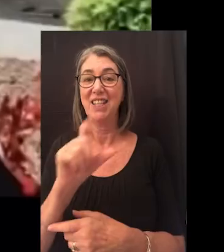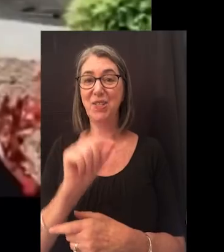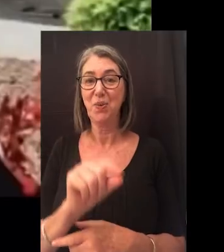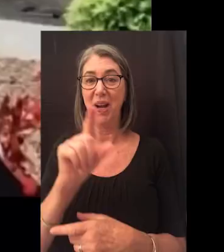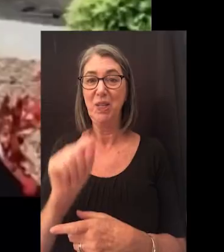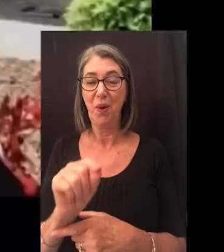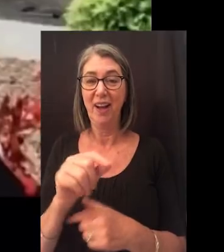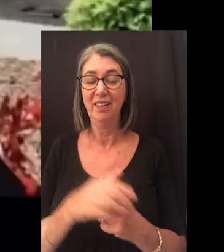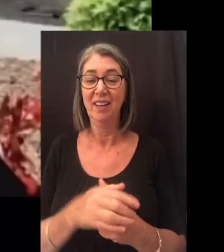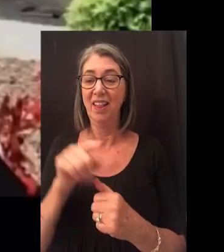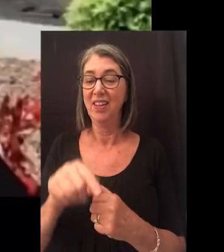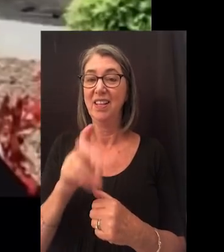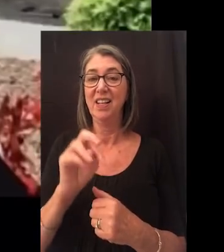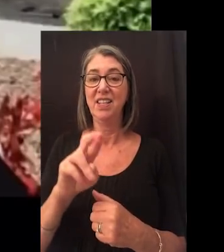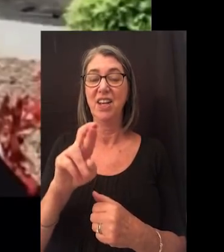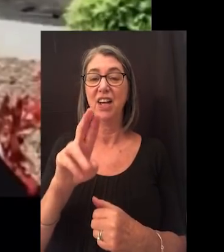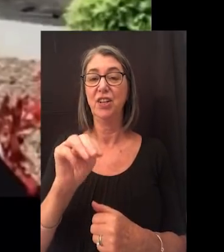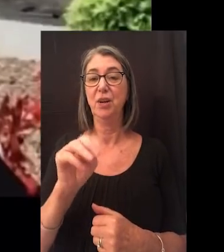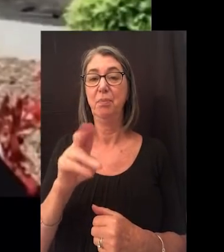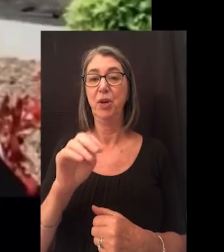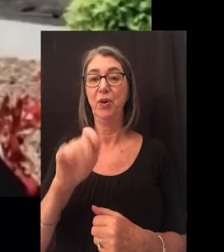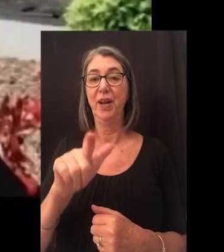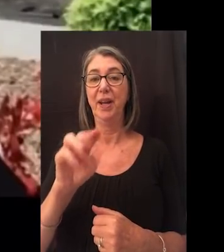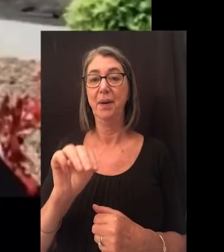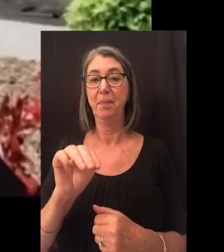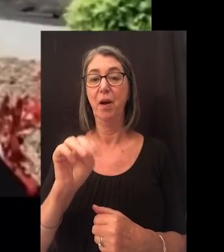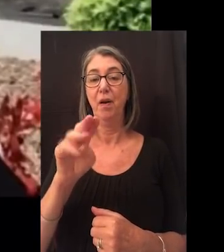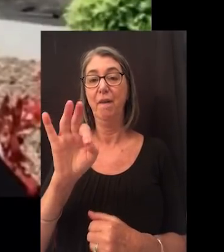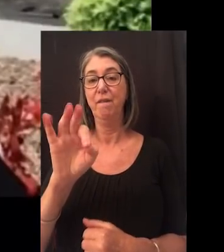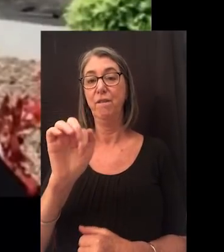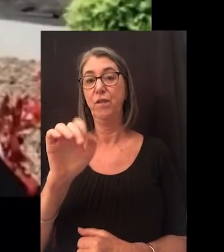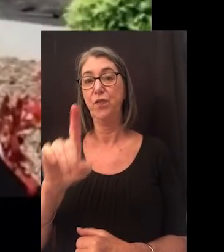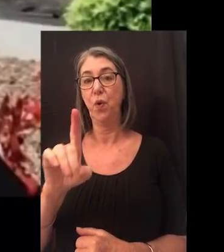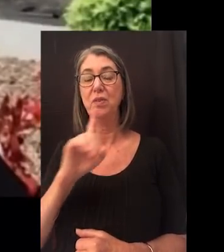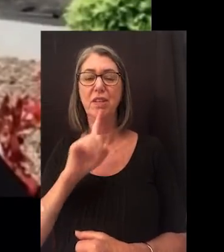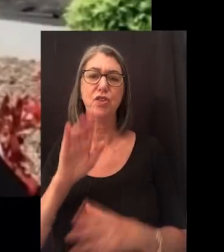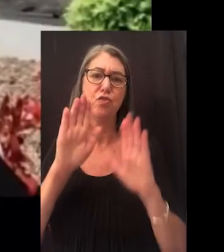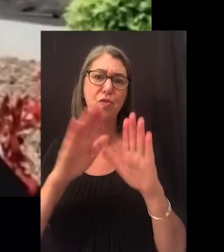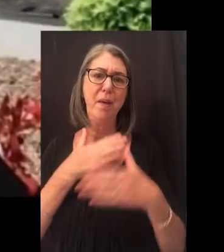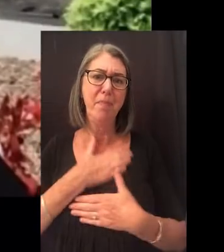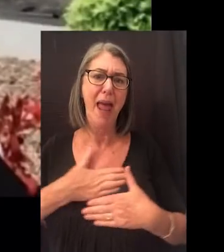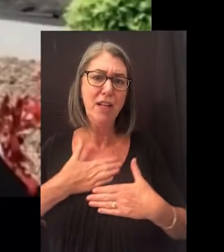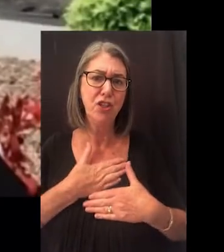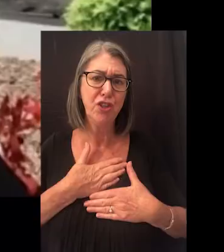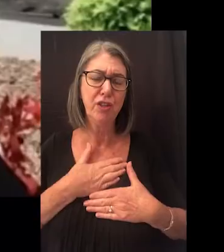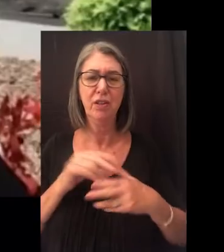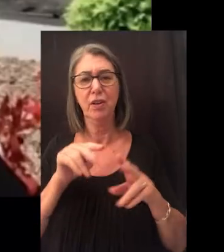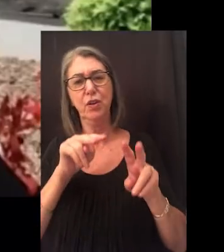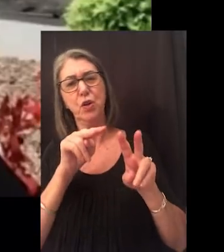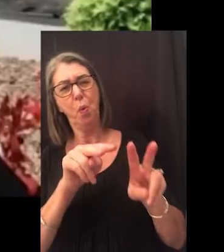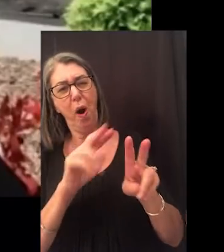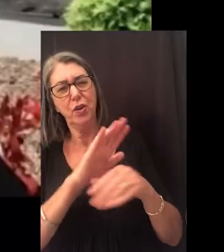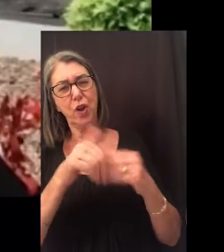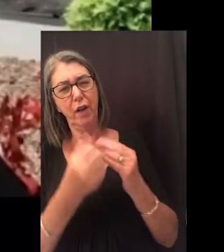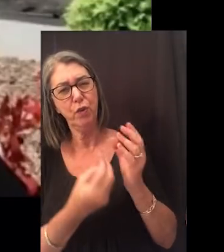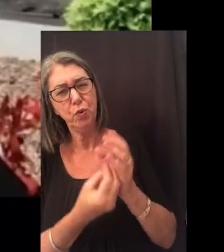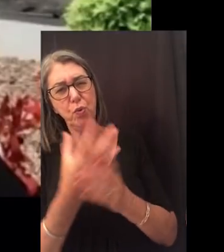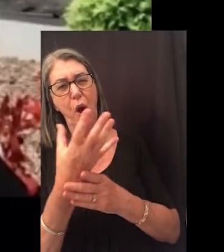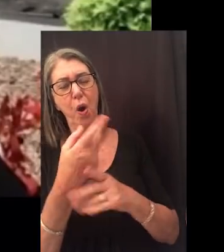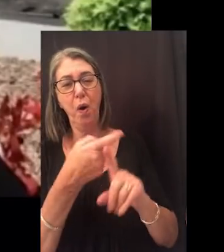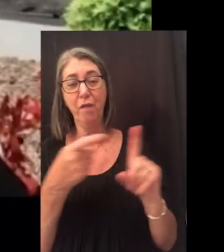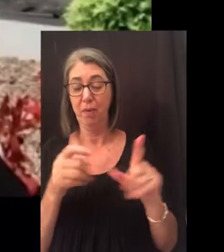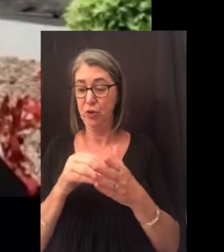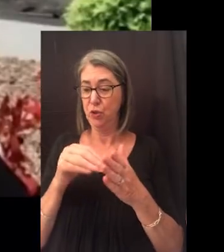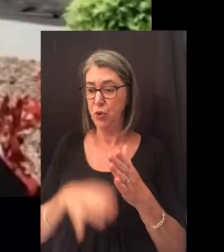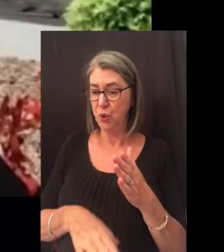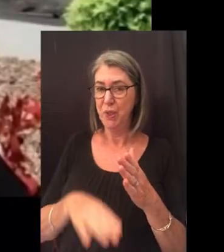Congratulations class of 2020. This is Dr. Miriam Ford. It has been such a great pleasure to watch